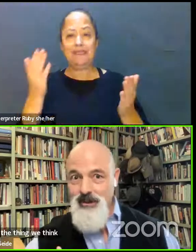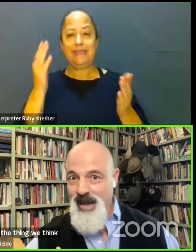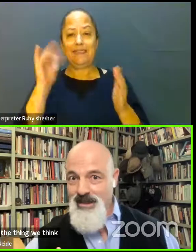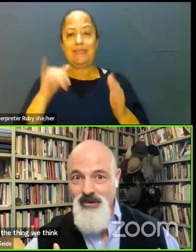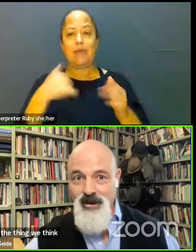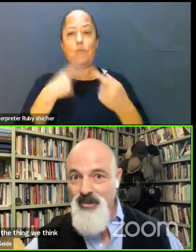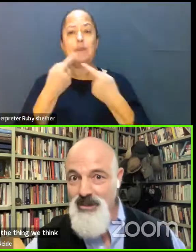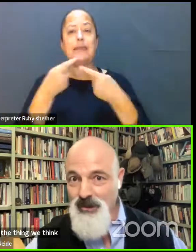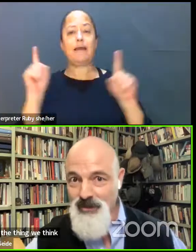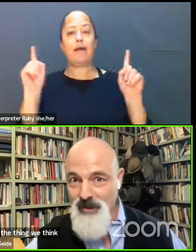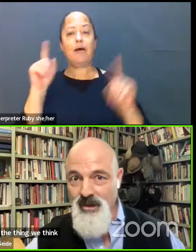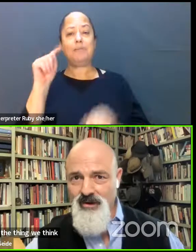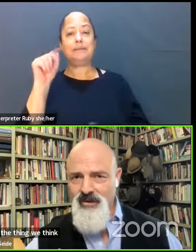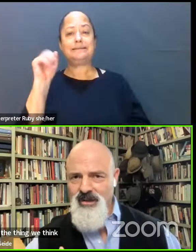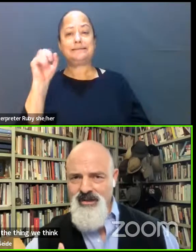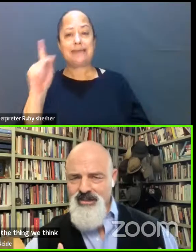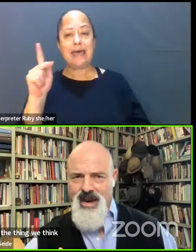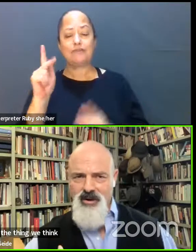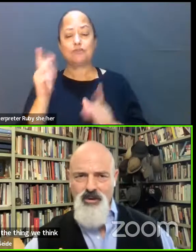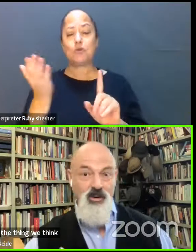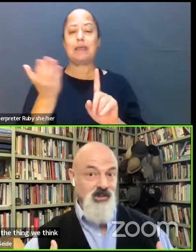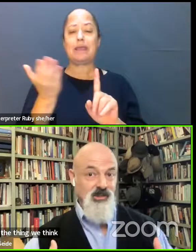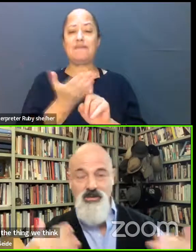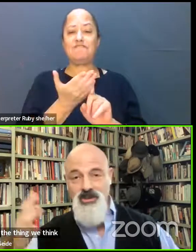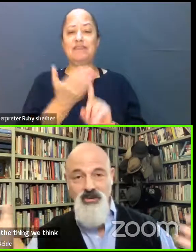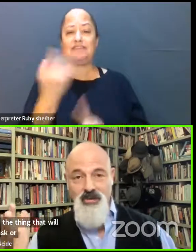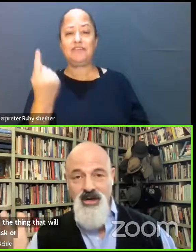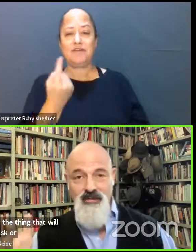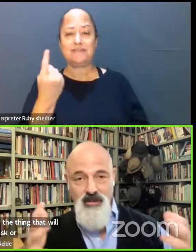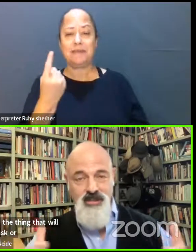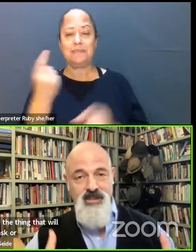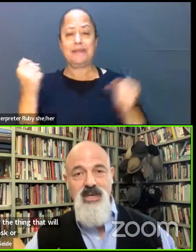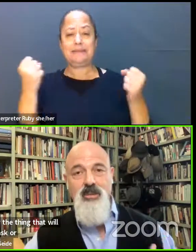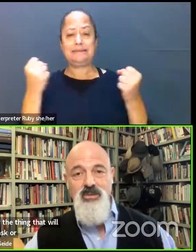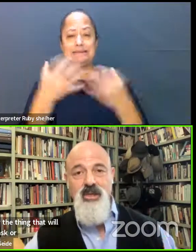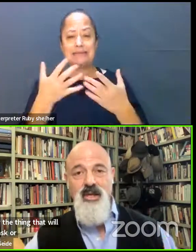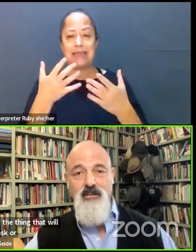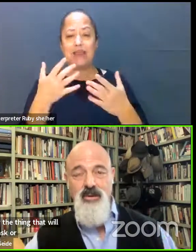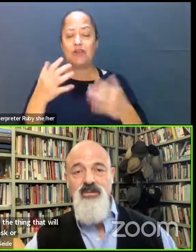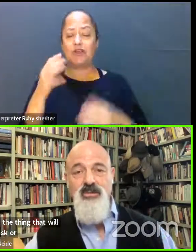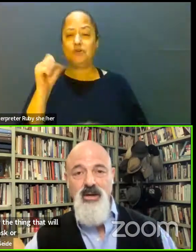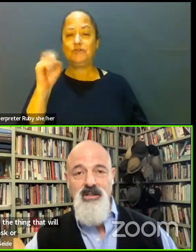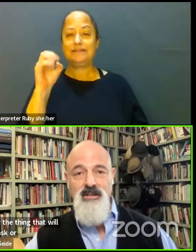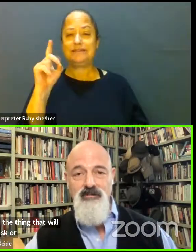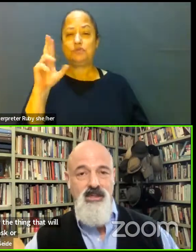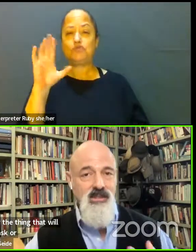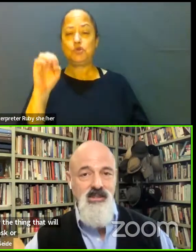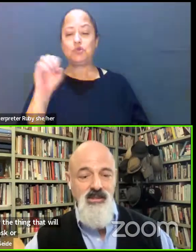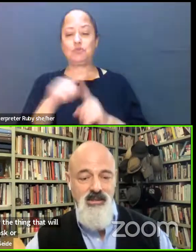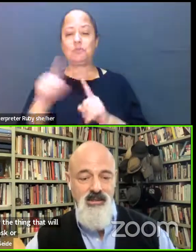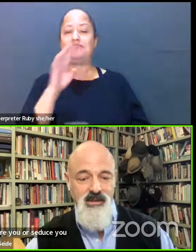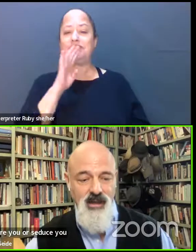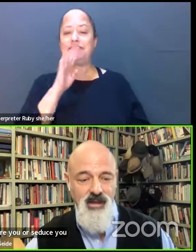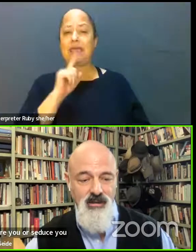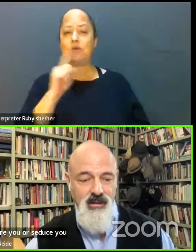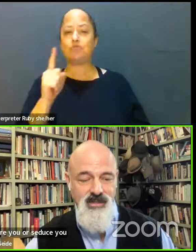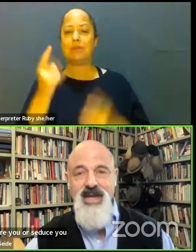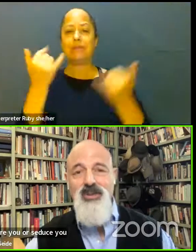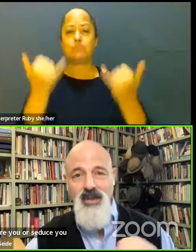the task or convince you of something or scare you or seduce you or whatever, but just to say what's really present for us. This is